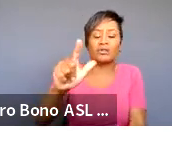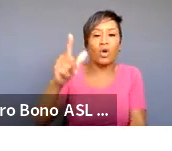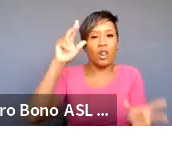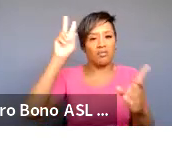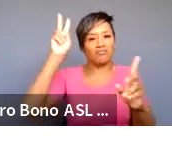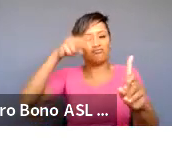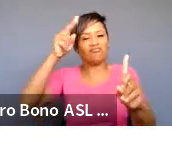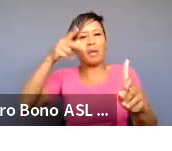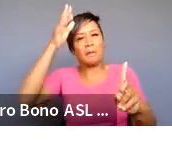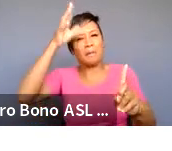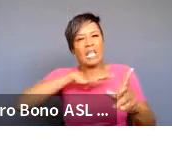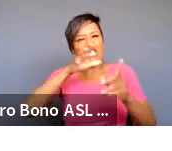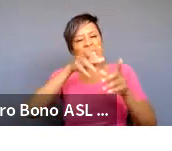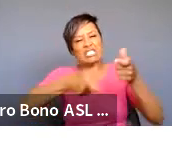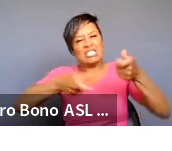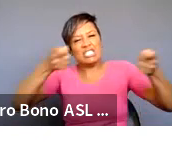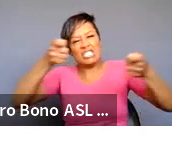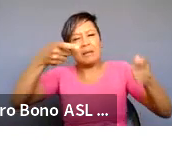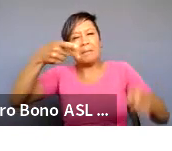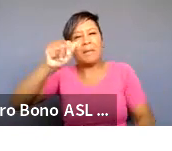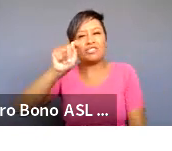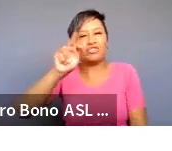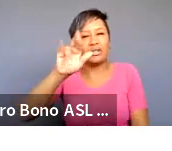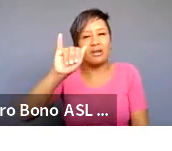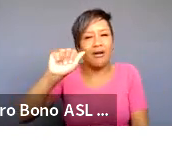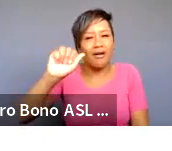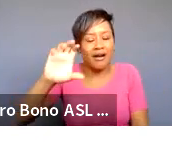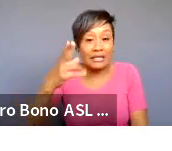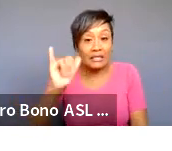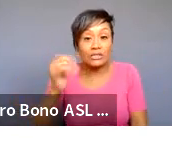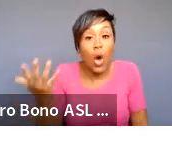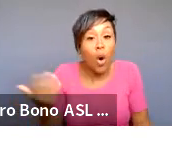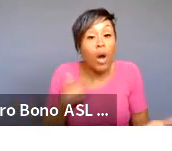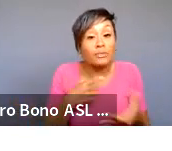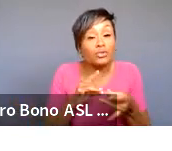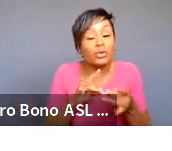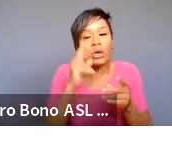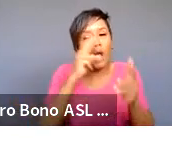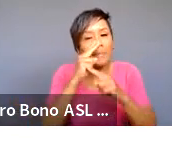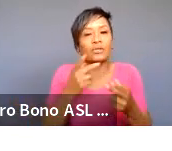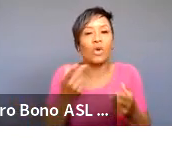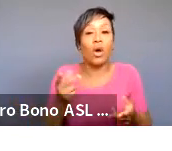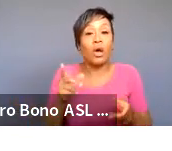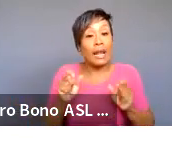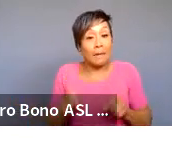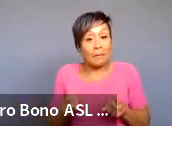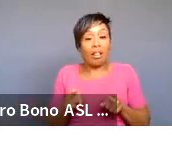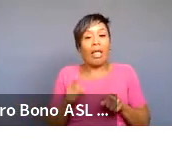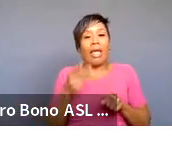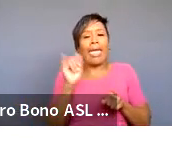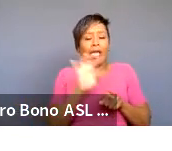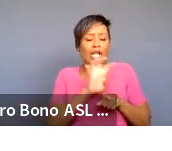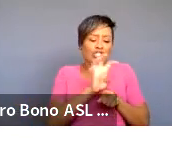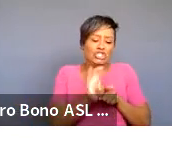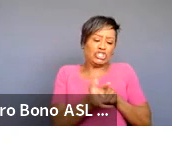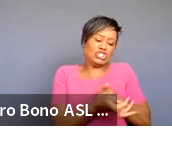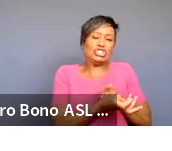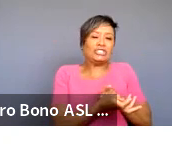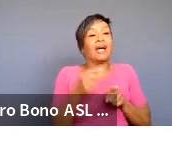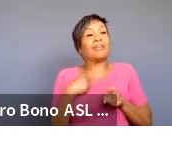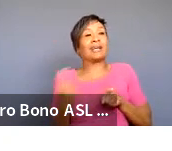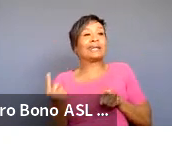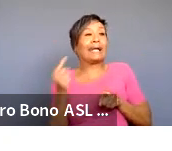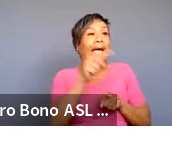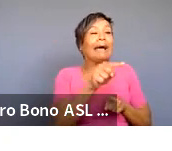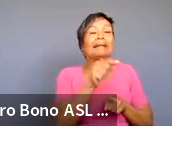looking at society but it's written through the lens of comedy so i'm to talk about having hairy nipples or like going to get waxed really it's funny but we're